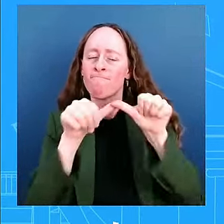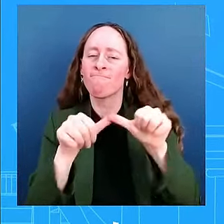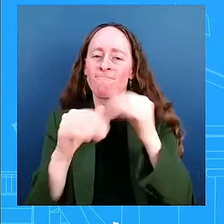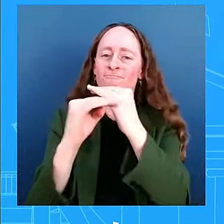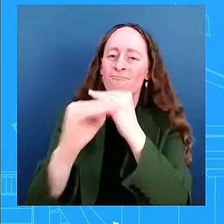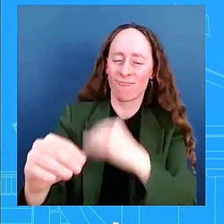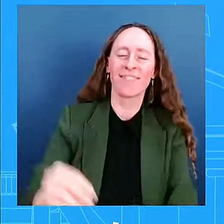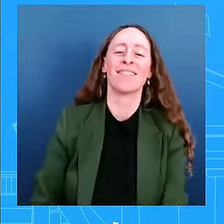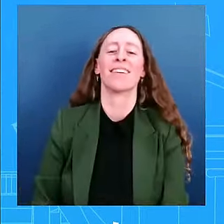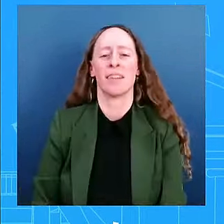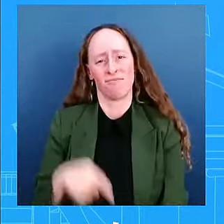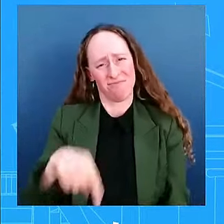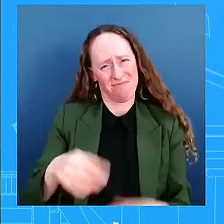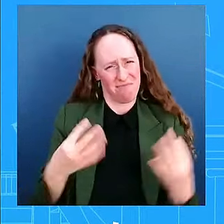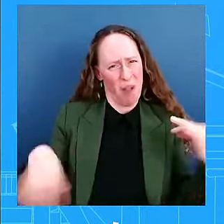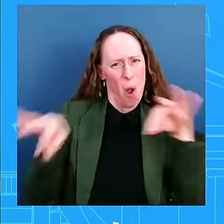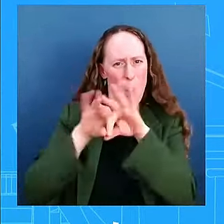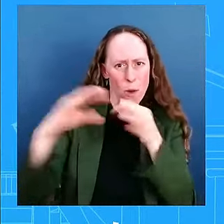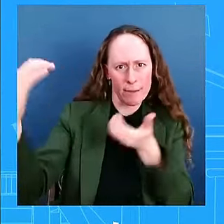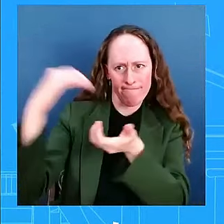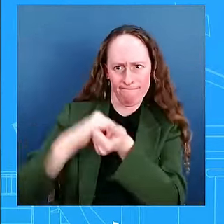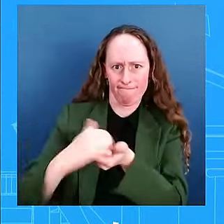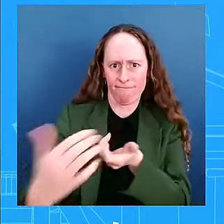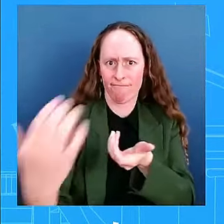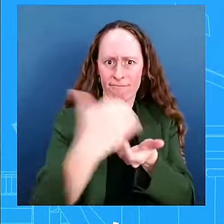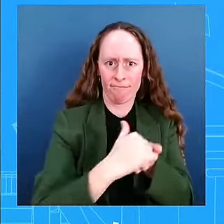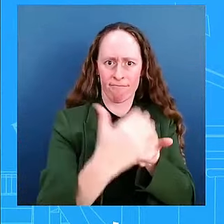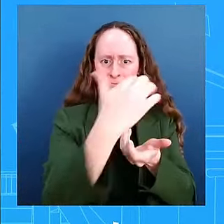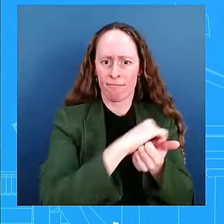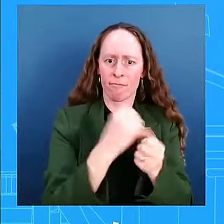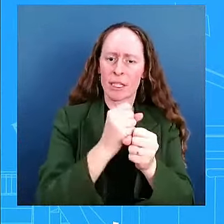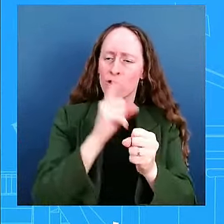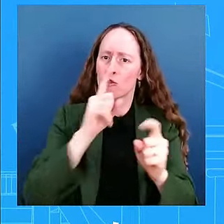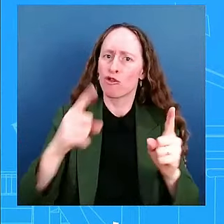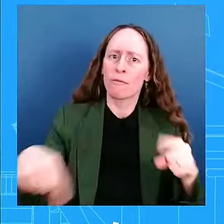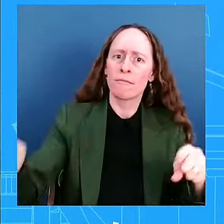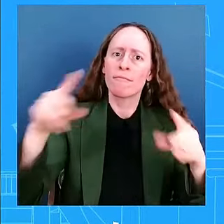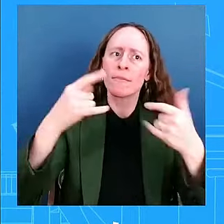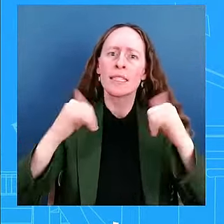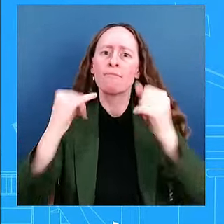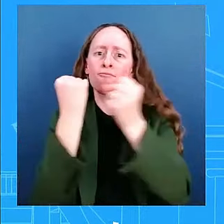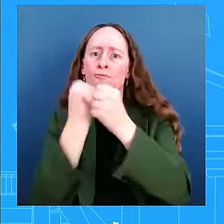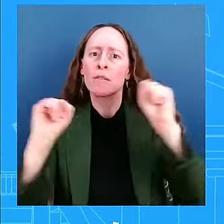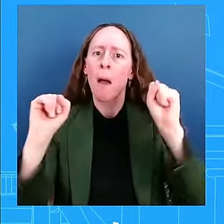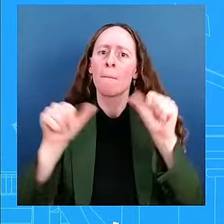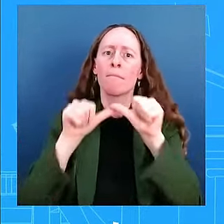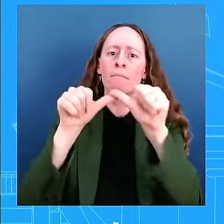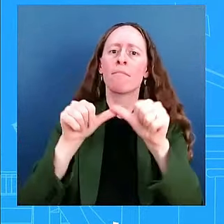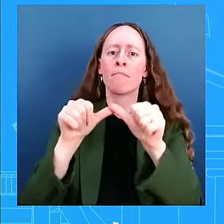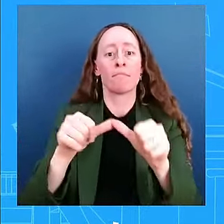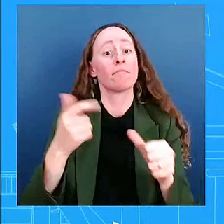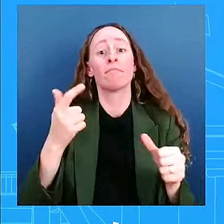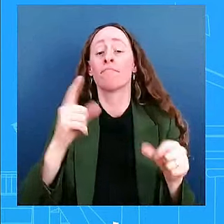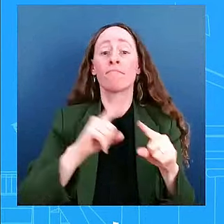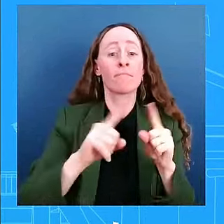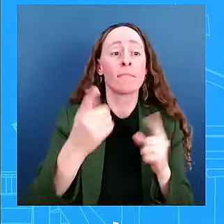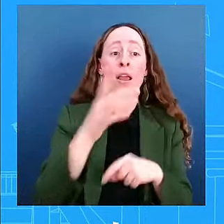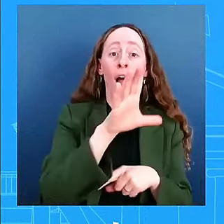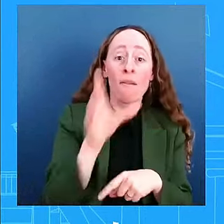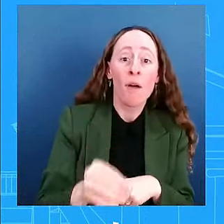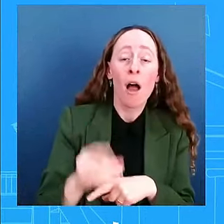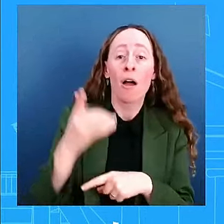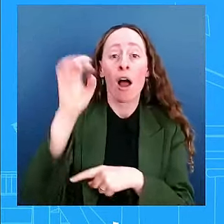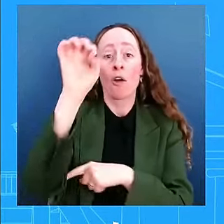has never resonated more in Europe, in Africa, and beyond. These visits demonstrate the President's